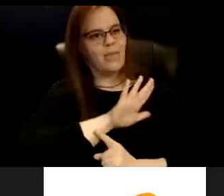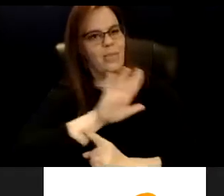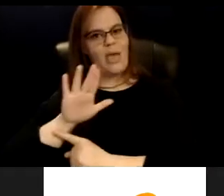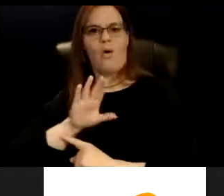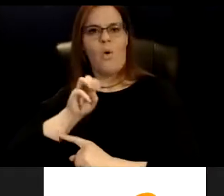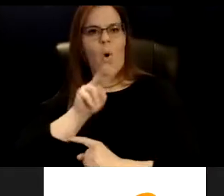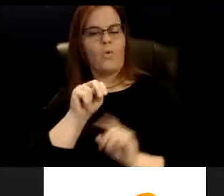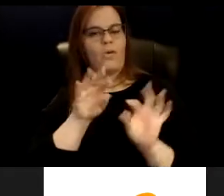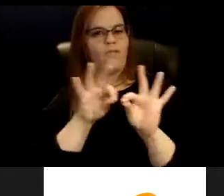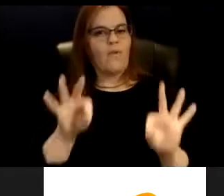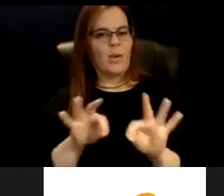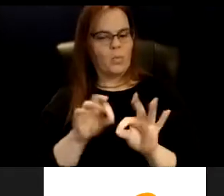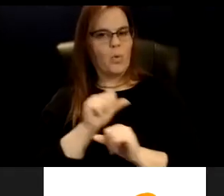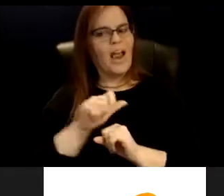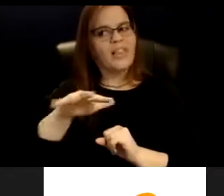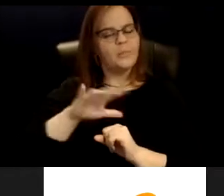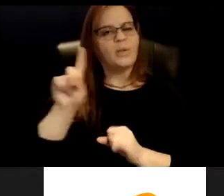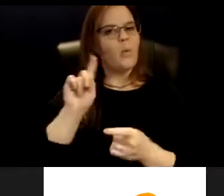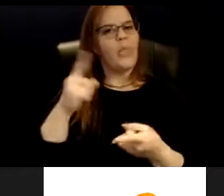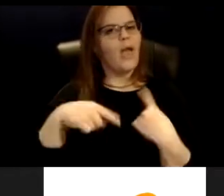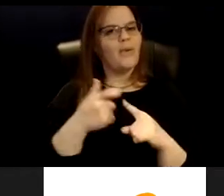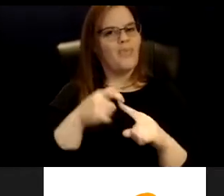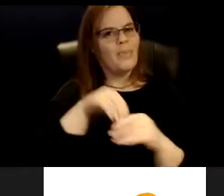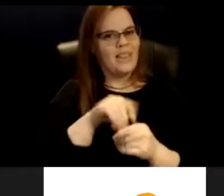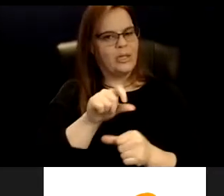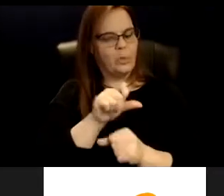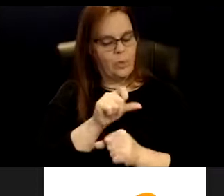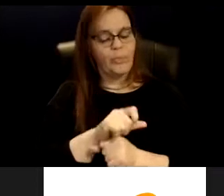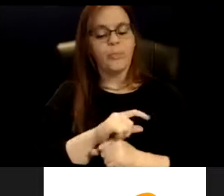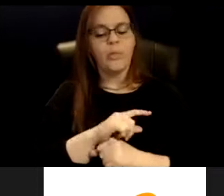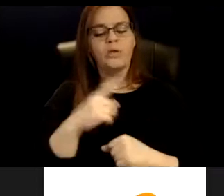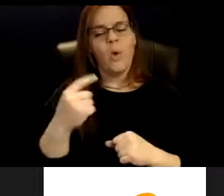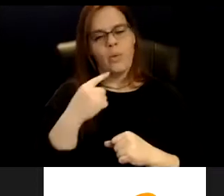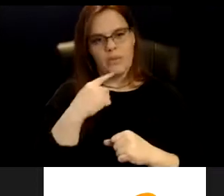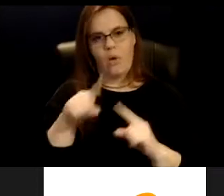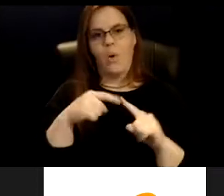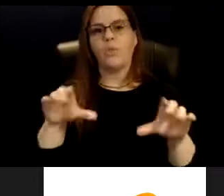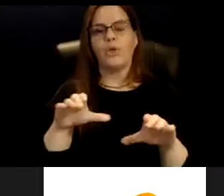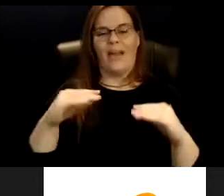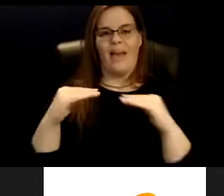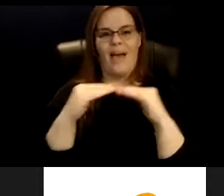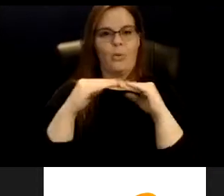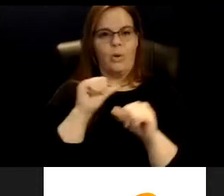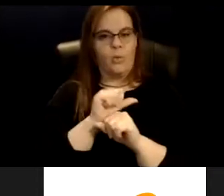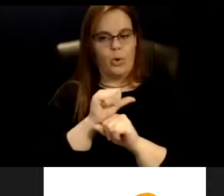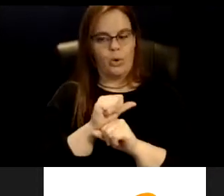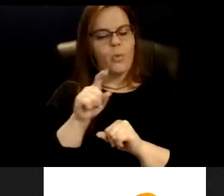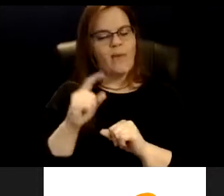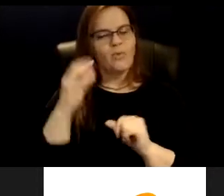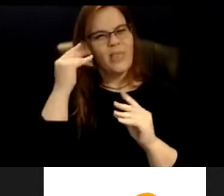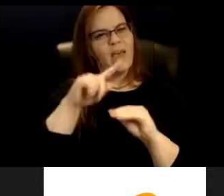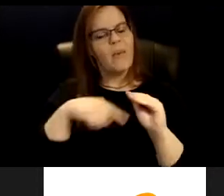coming around this work. So I always say, when we're doing equity work, we really need to think about it, like a wagon wheel.